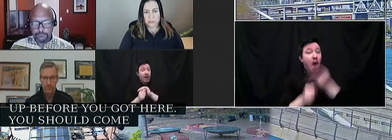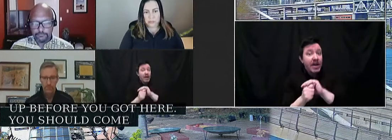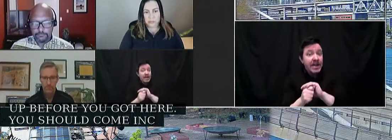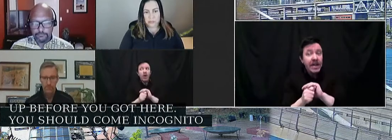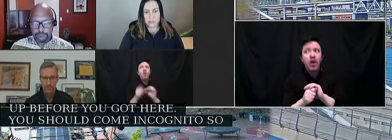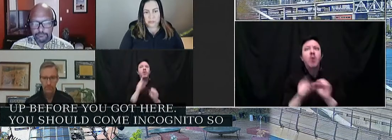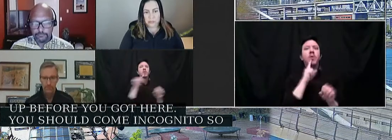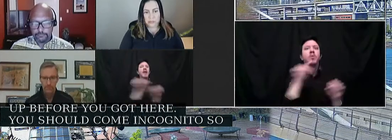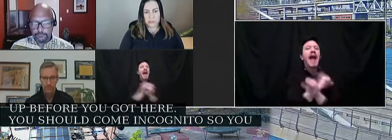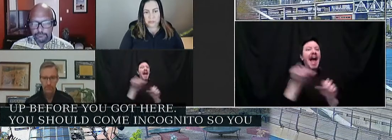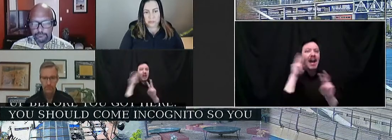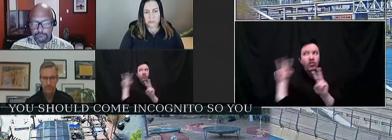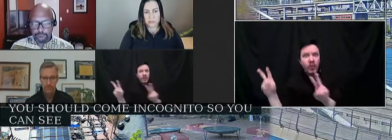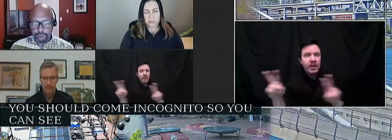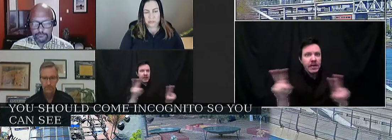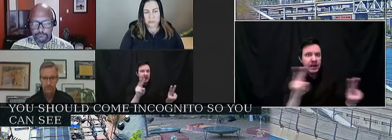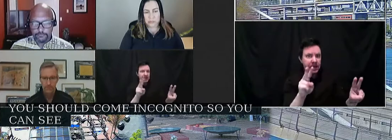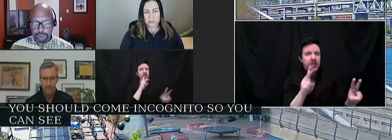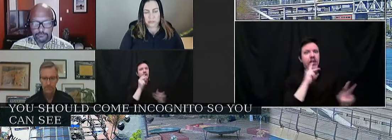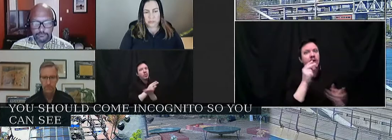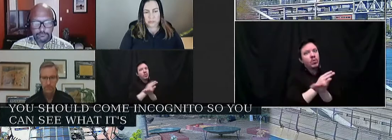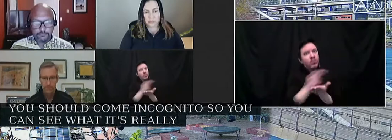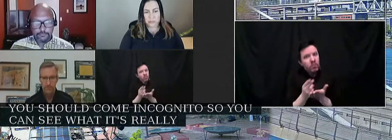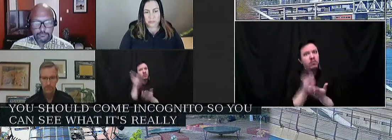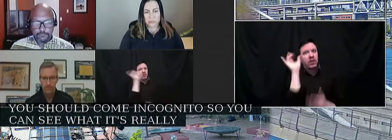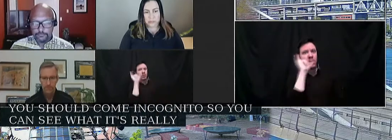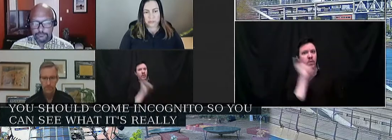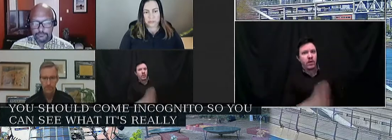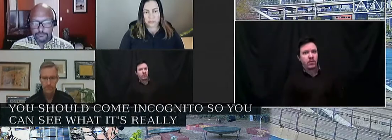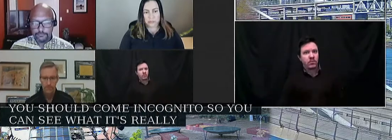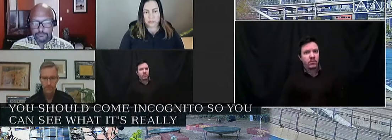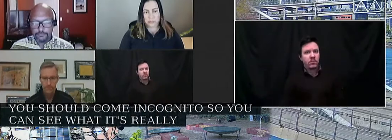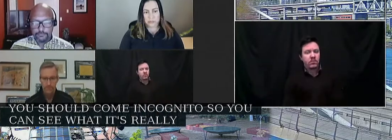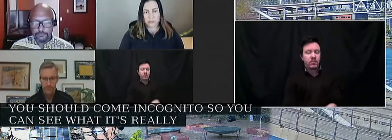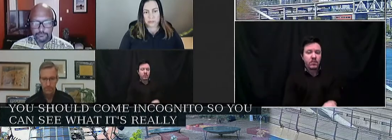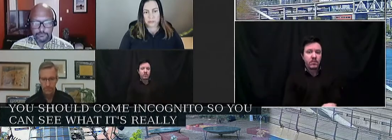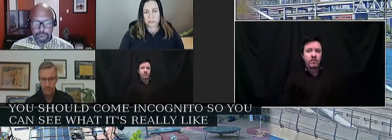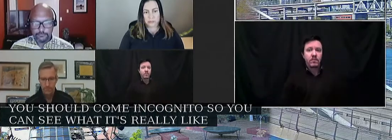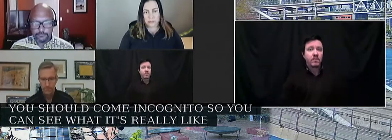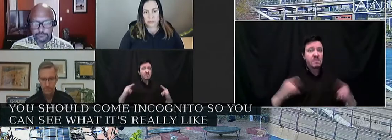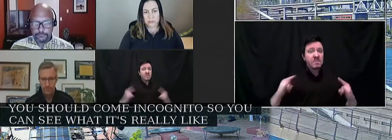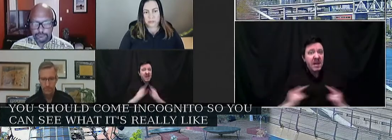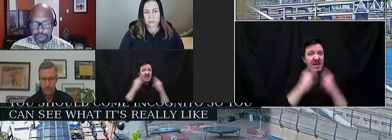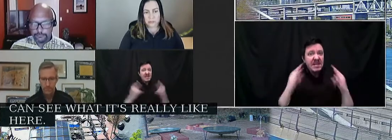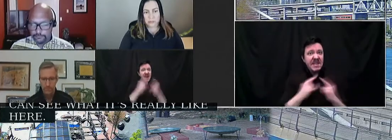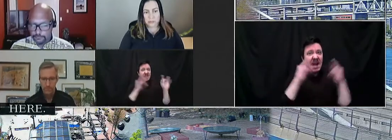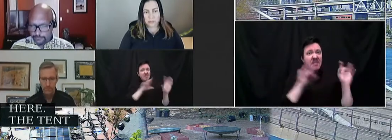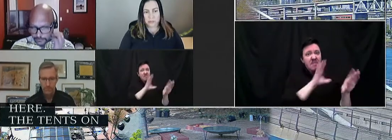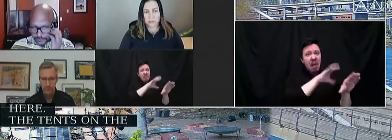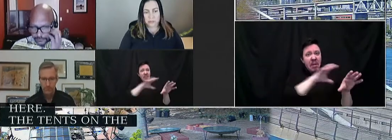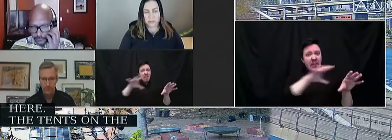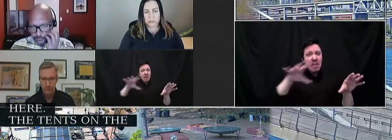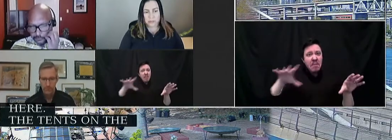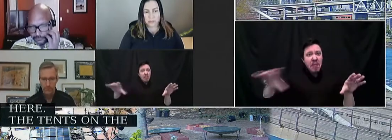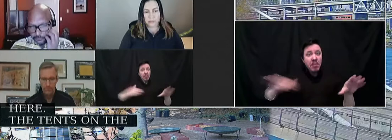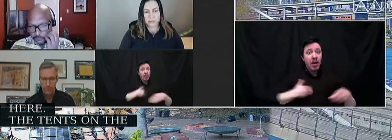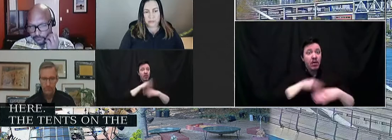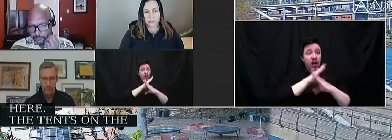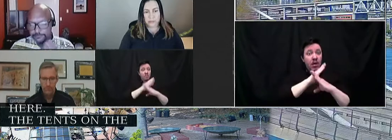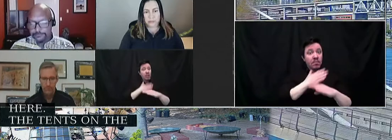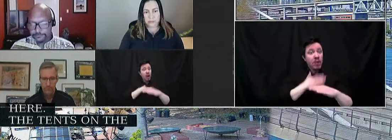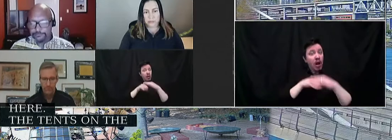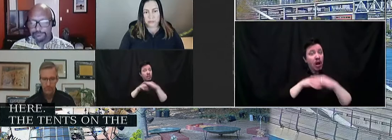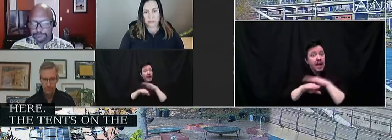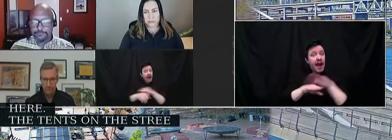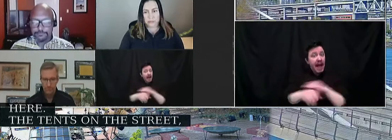see what it's really like here. The tents on the street not only block my access as a